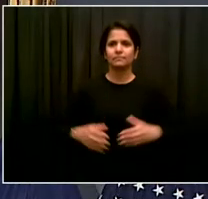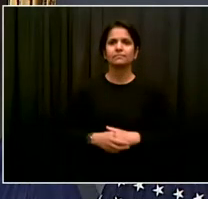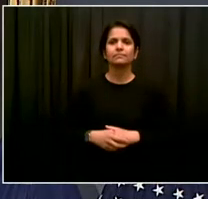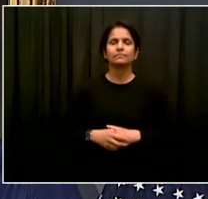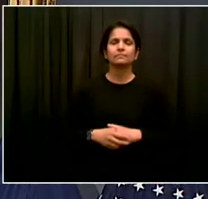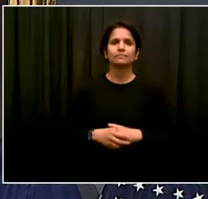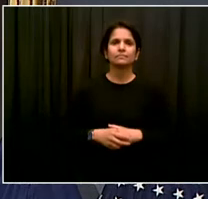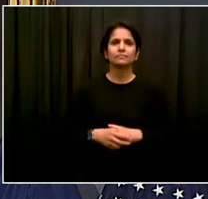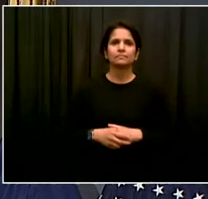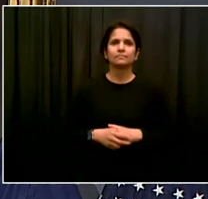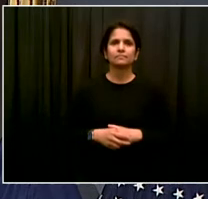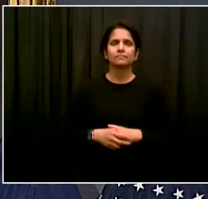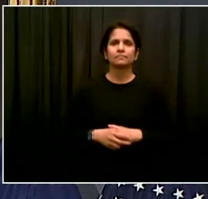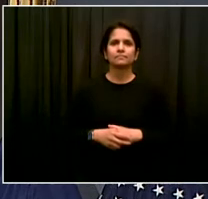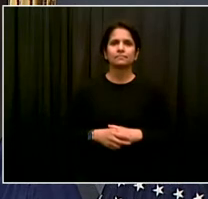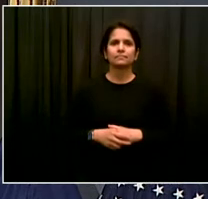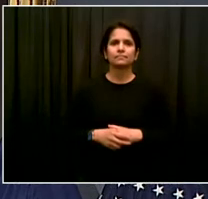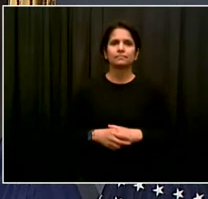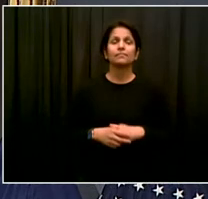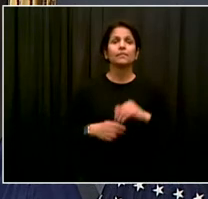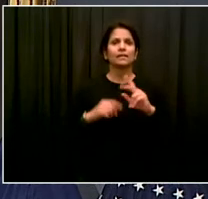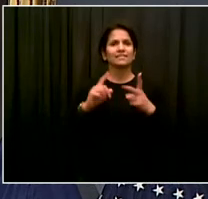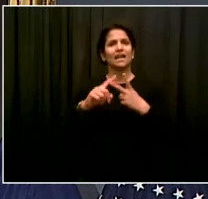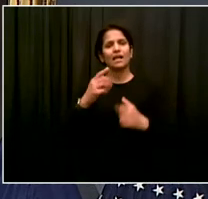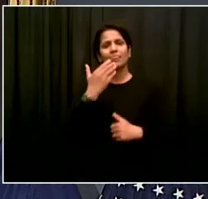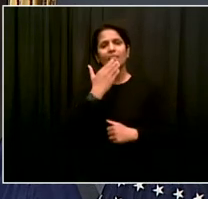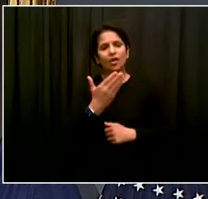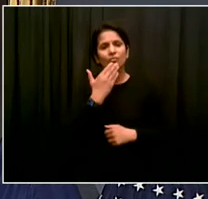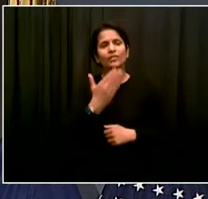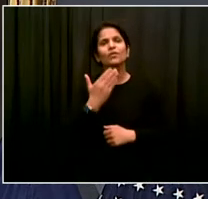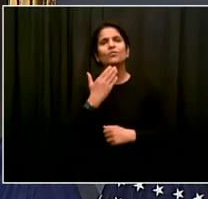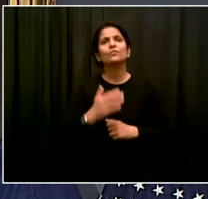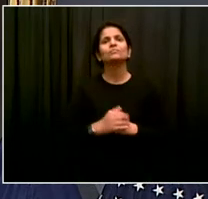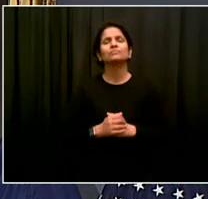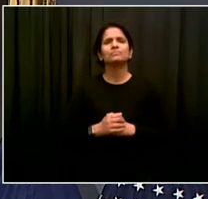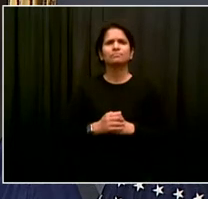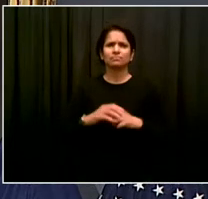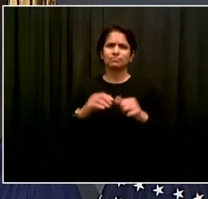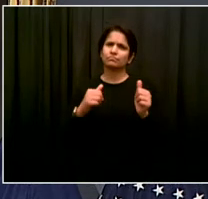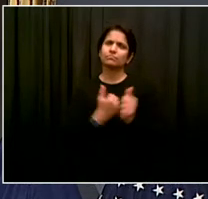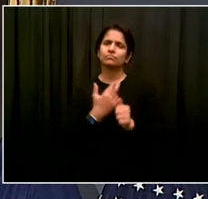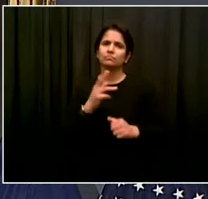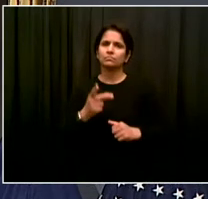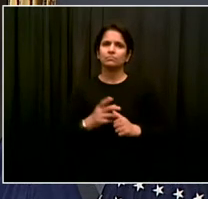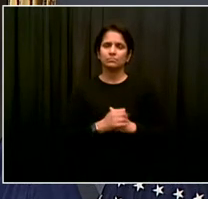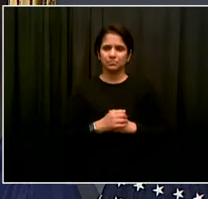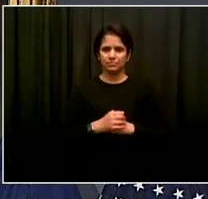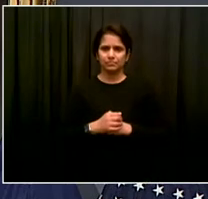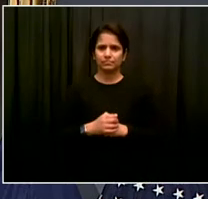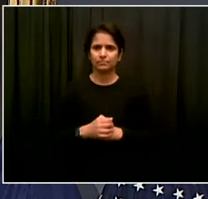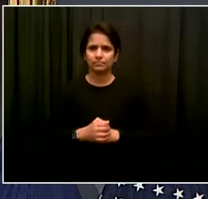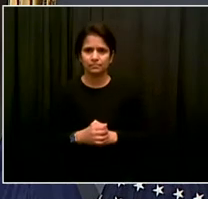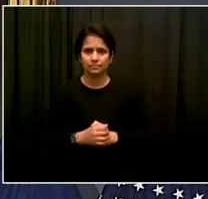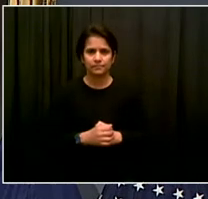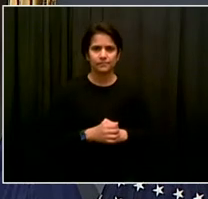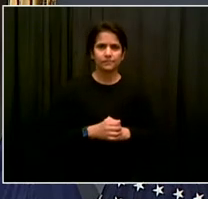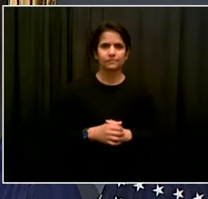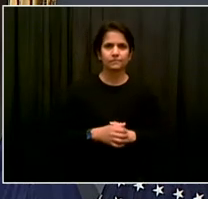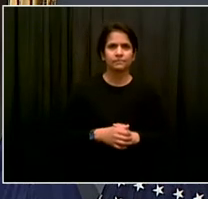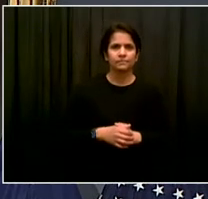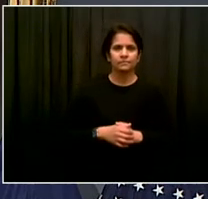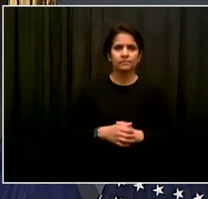Thanks. And then just to follow up, since it seems like you are targeting a sort of smaller